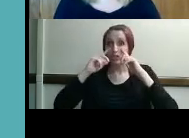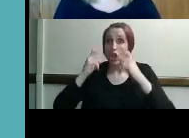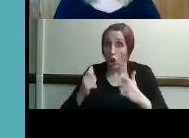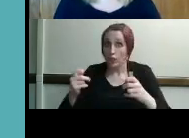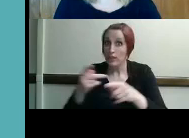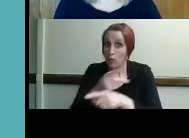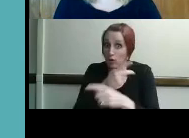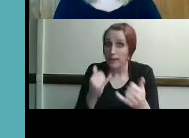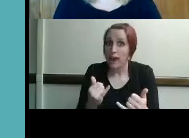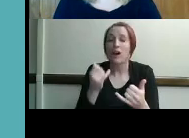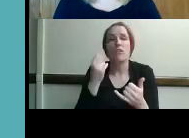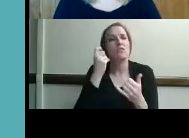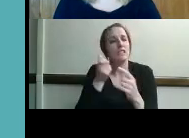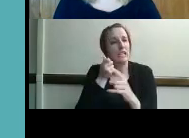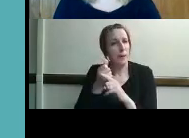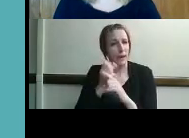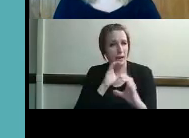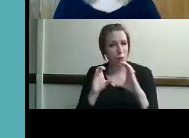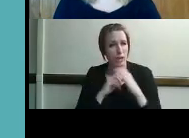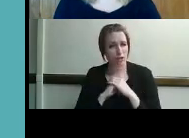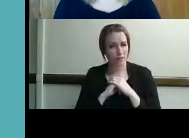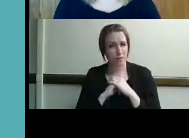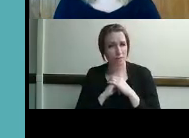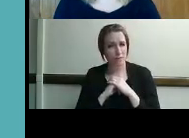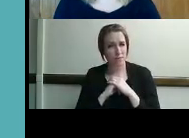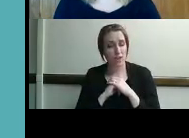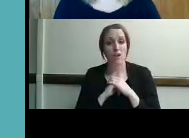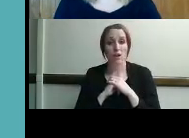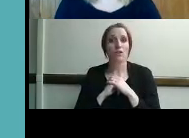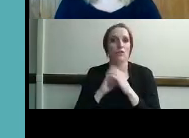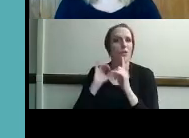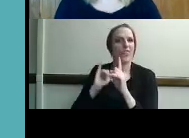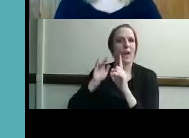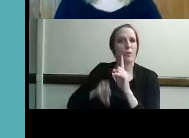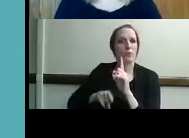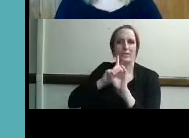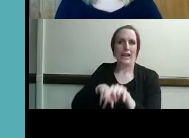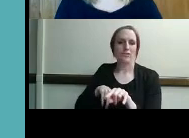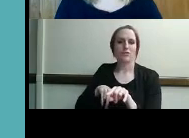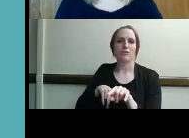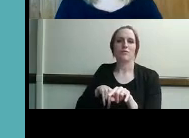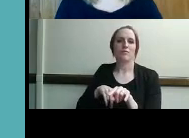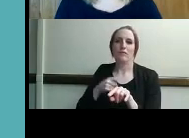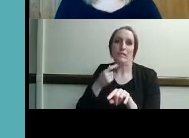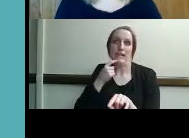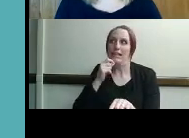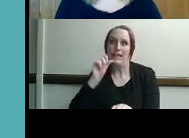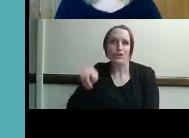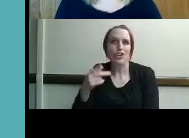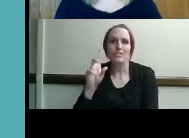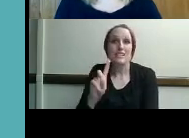communication so they're they've clued into it's not just those diagnoses it's